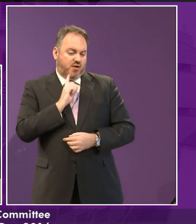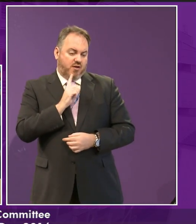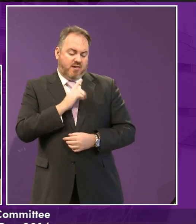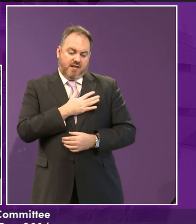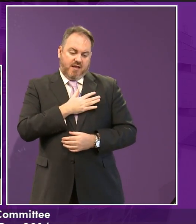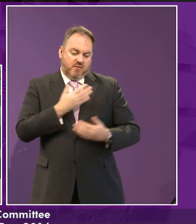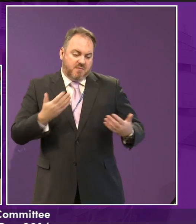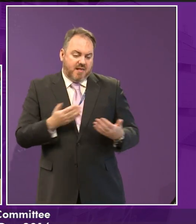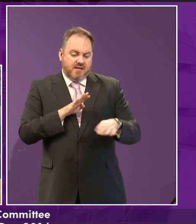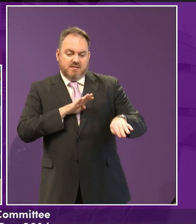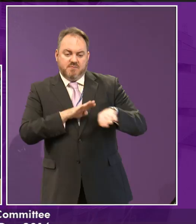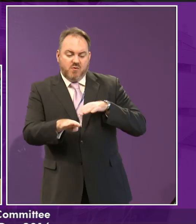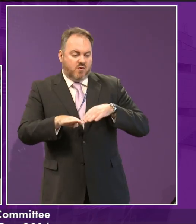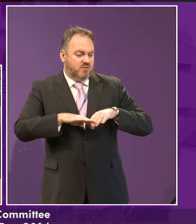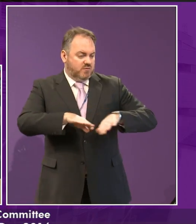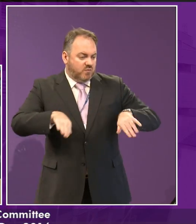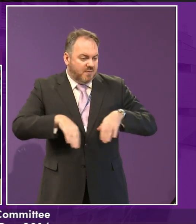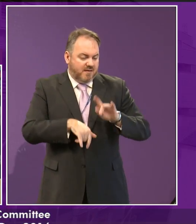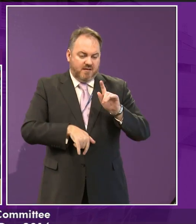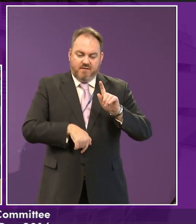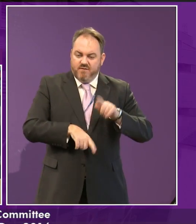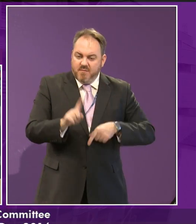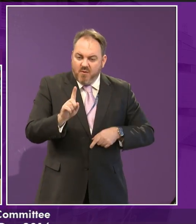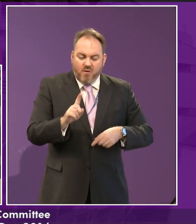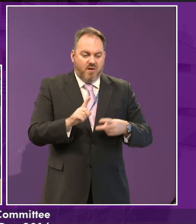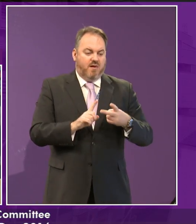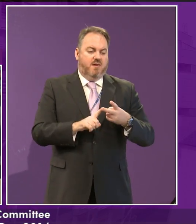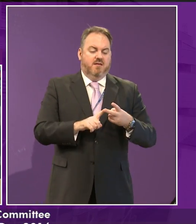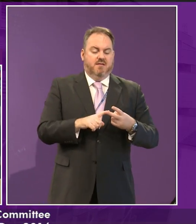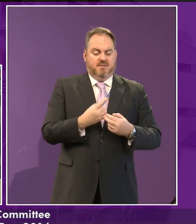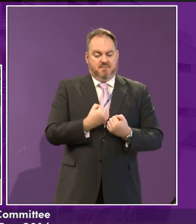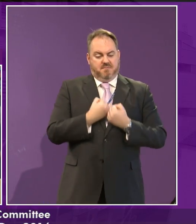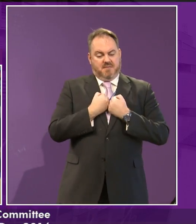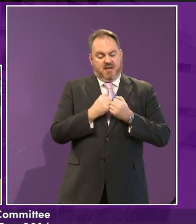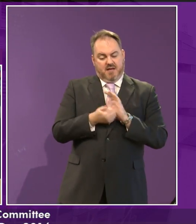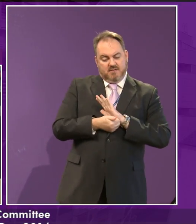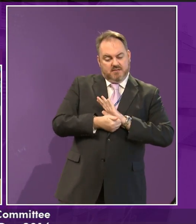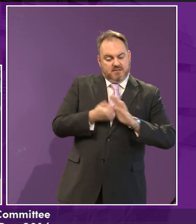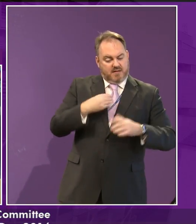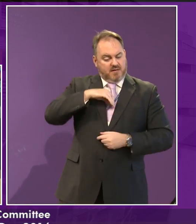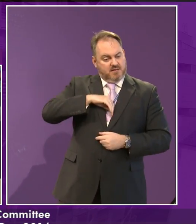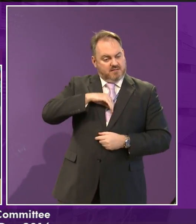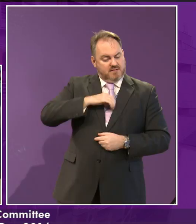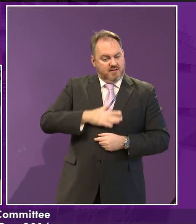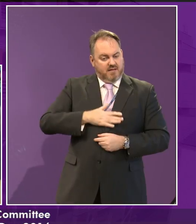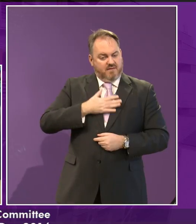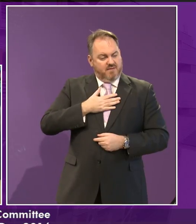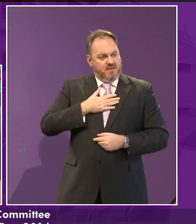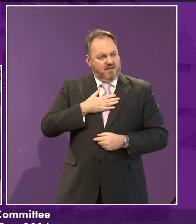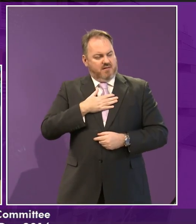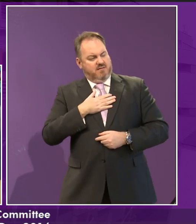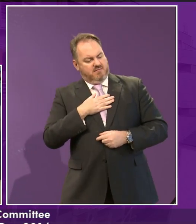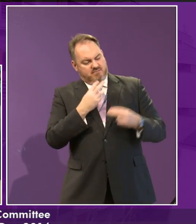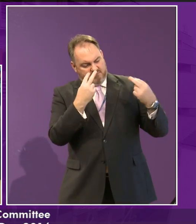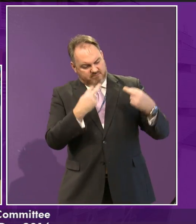and swimming and football. And maybe in my school or other schools, I can get treated differently.